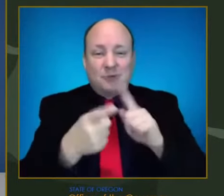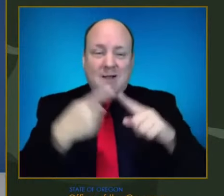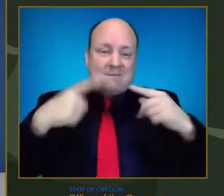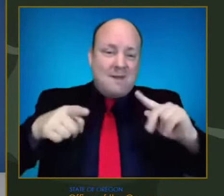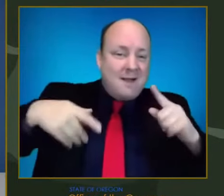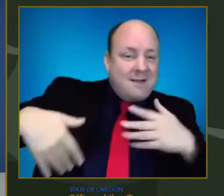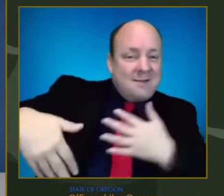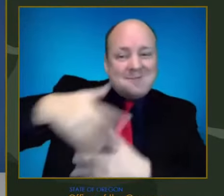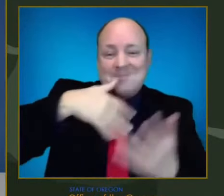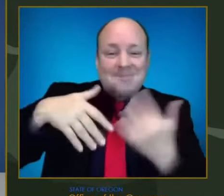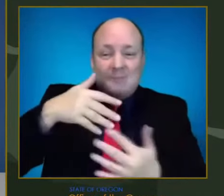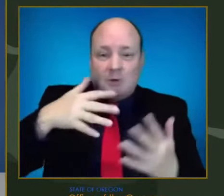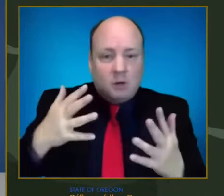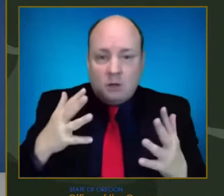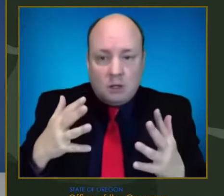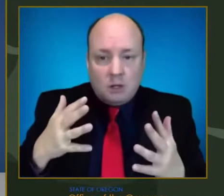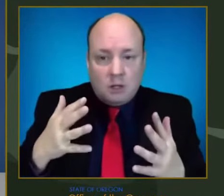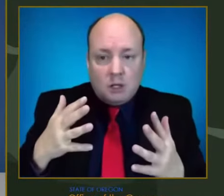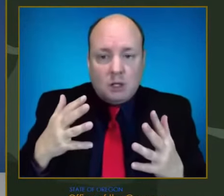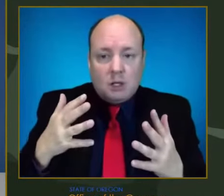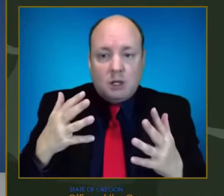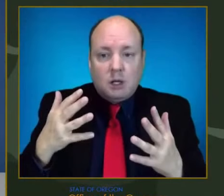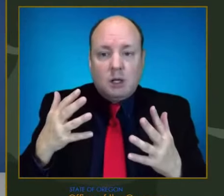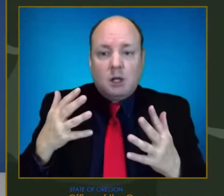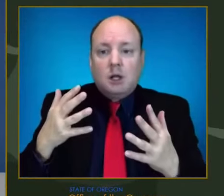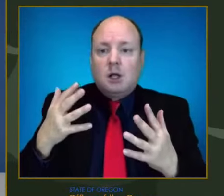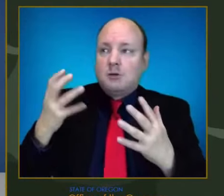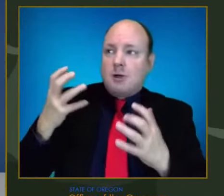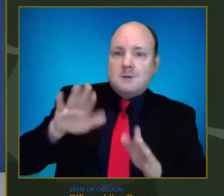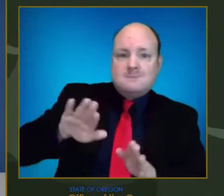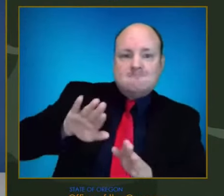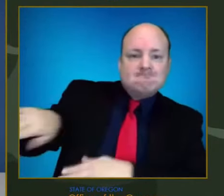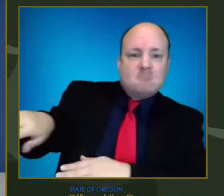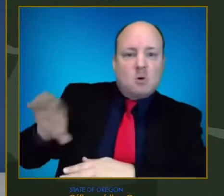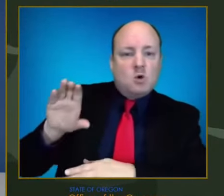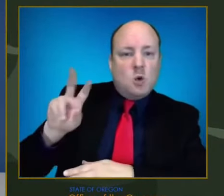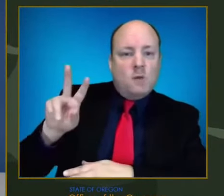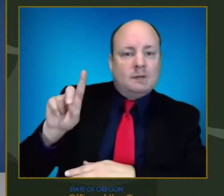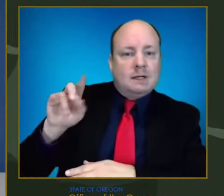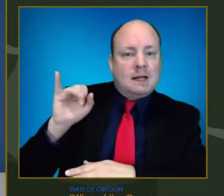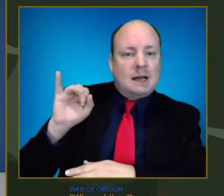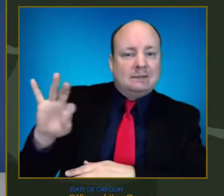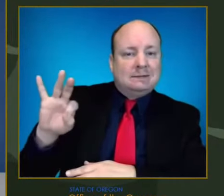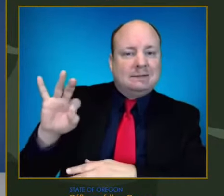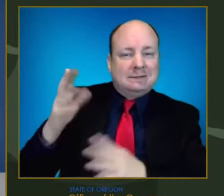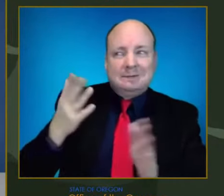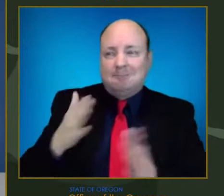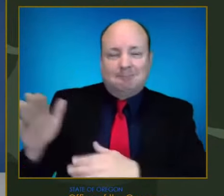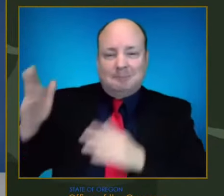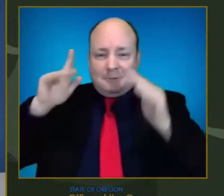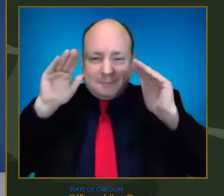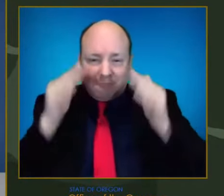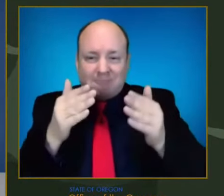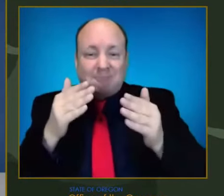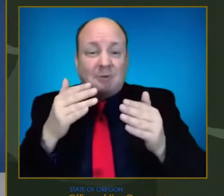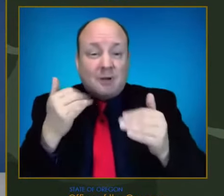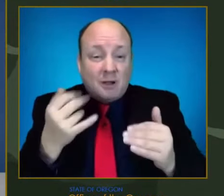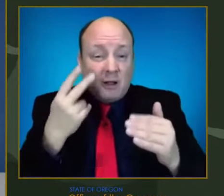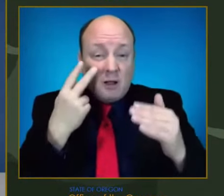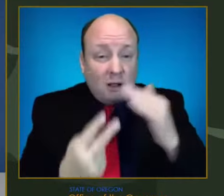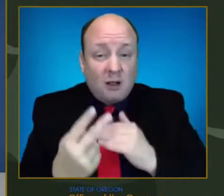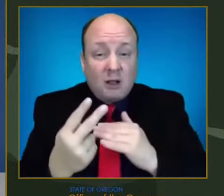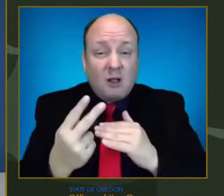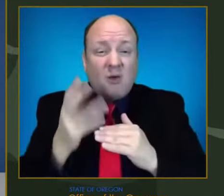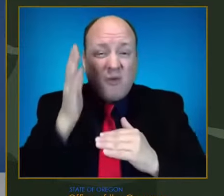-19 behind us once and for all. But today's forecast is a warning we can't ignore. Like a tsunami alert, the